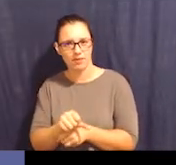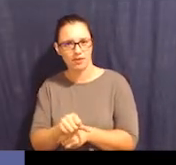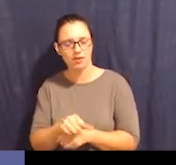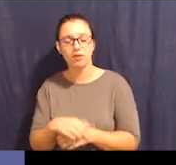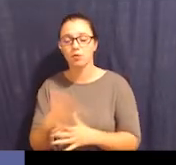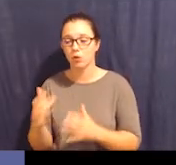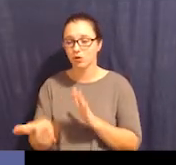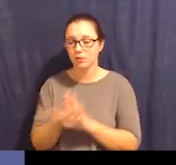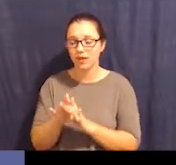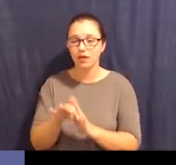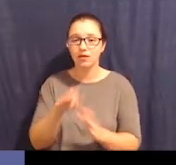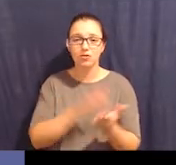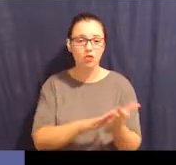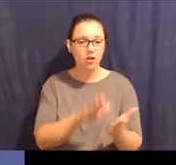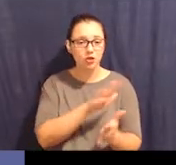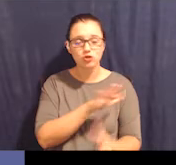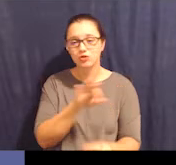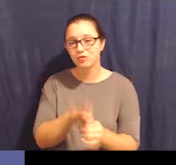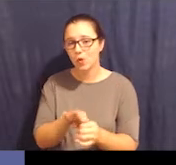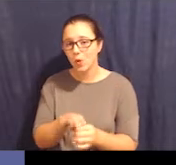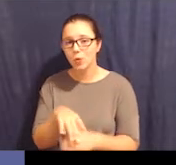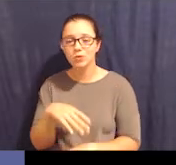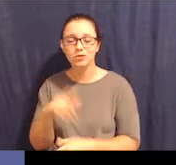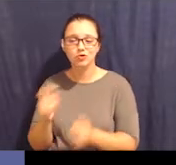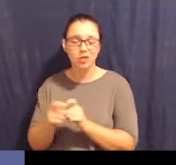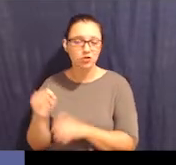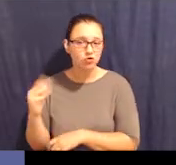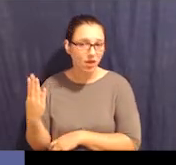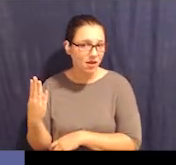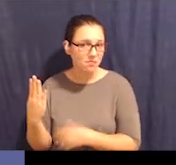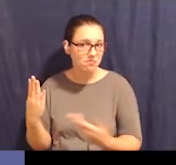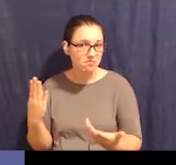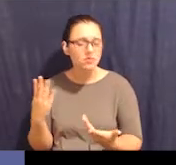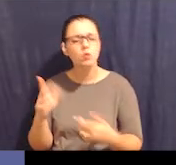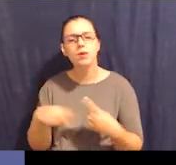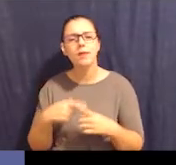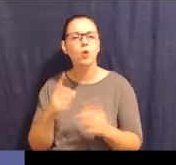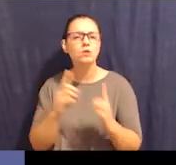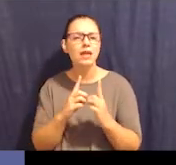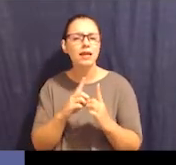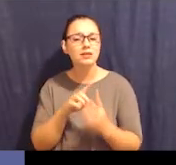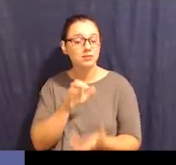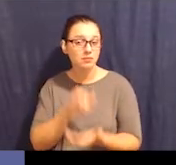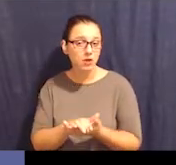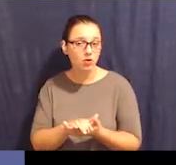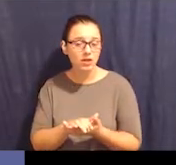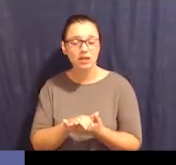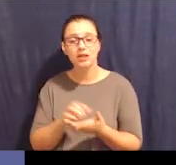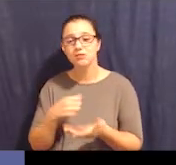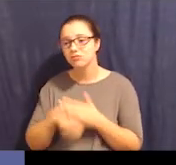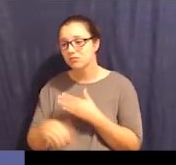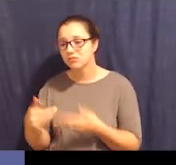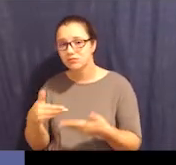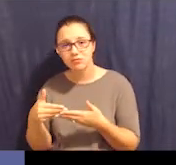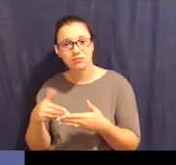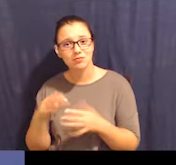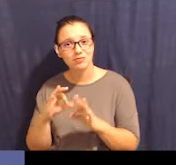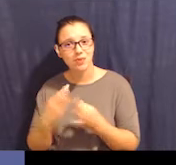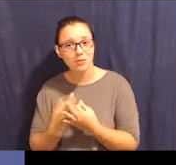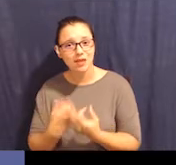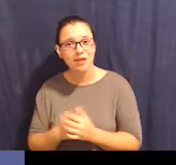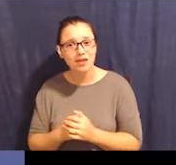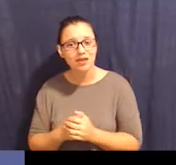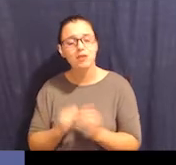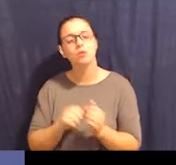Want to choose a college, vote in elections, or change jobs? What about date, get married, or start a family?